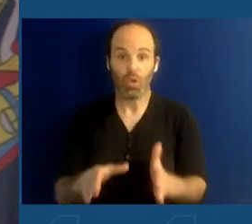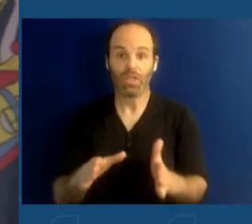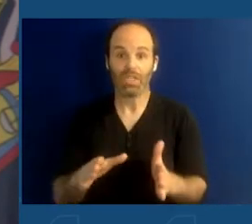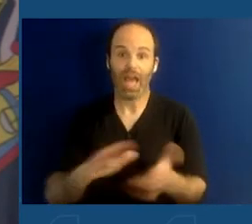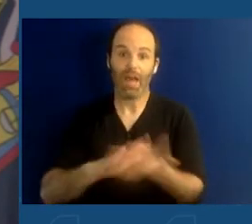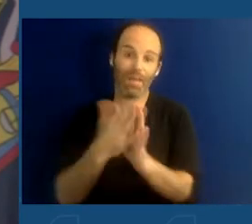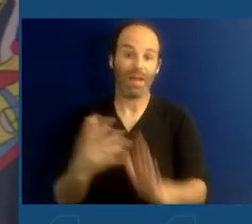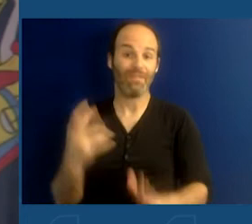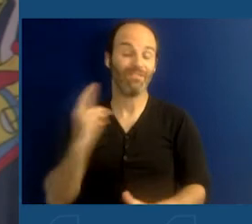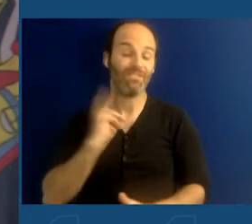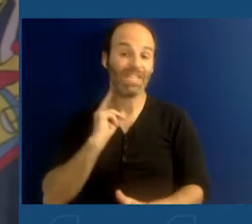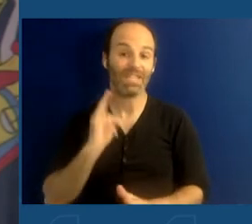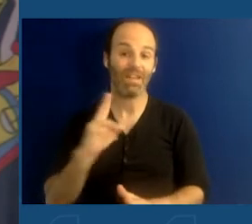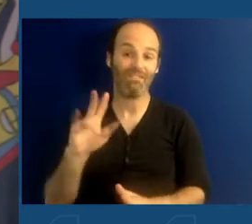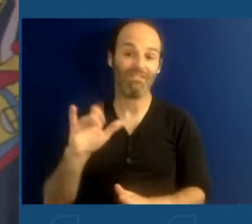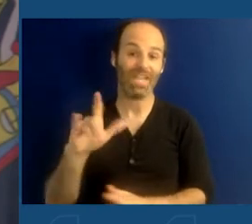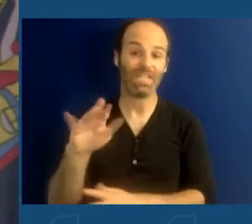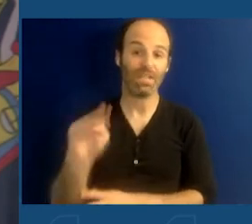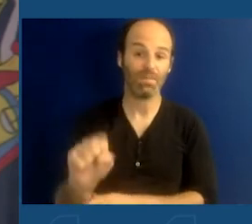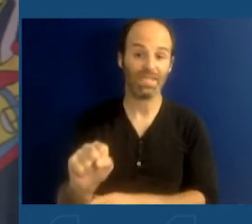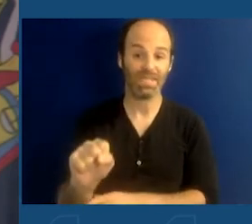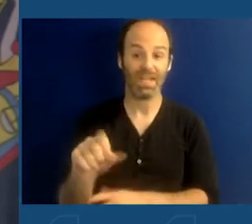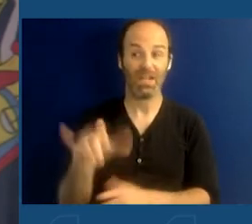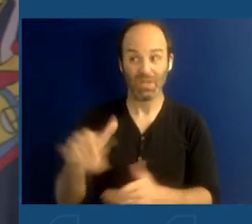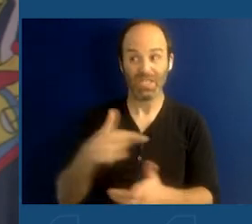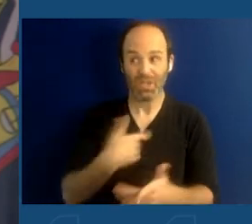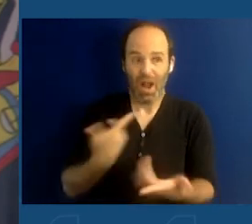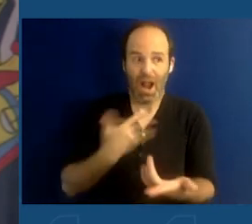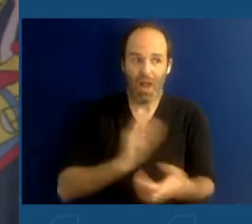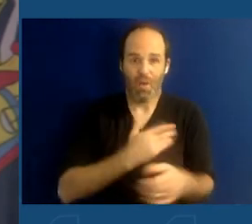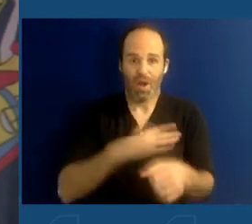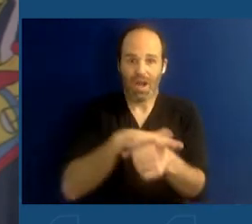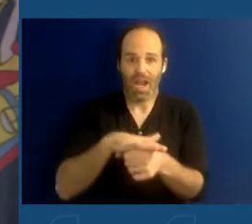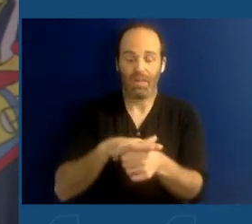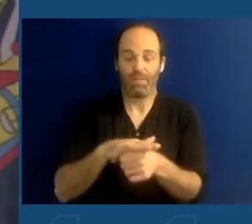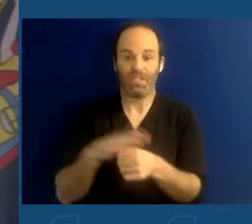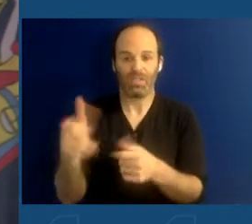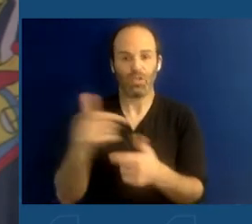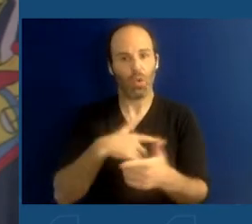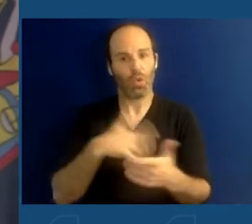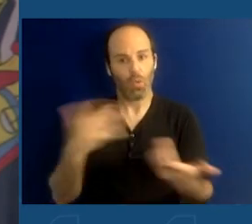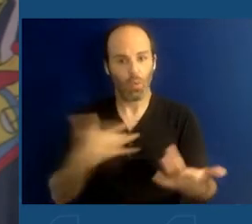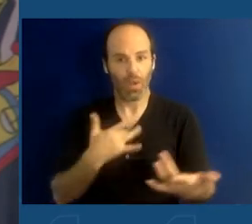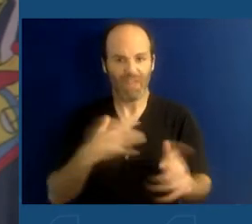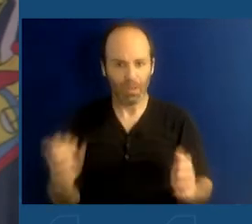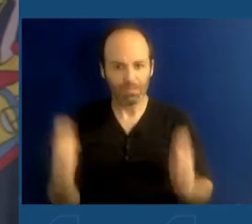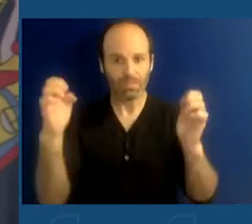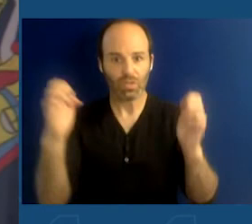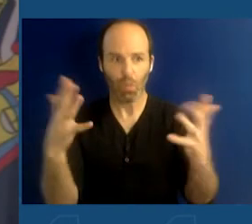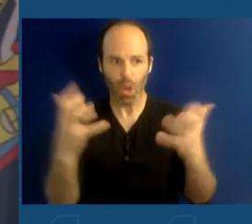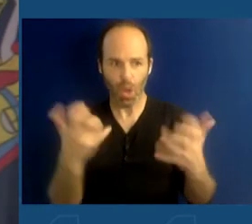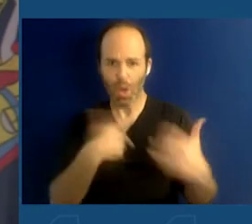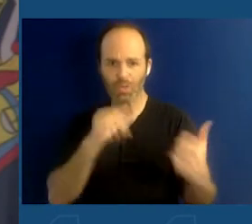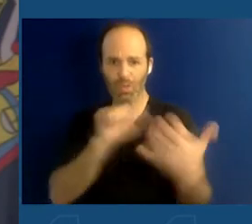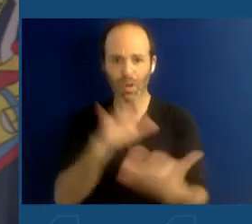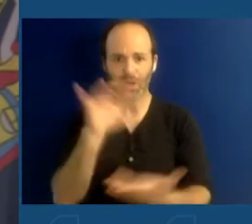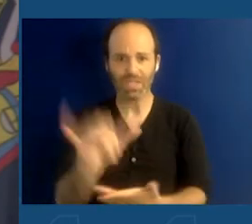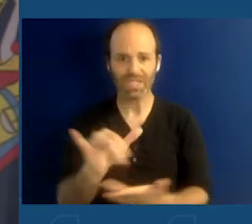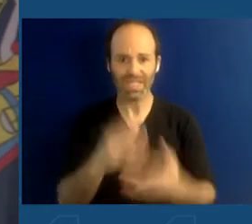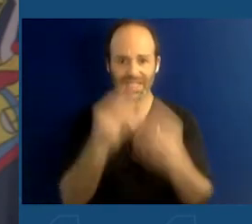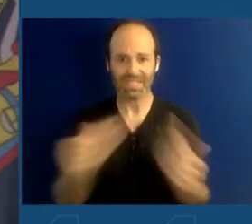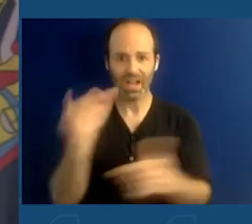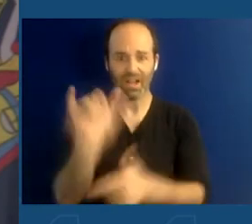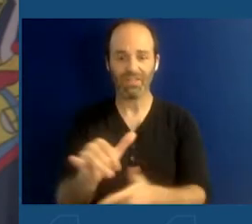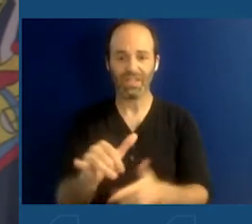And that is why there's a sense of urgency with how we approach this. And, yes, you all know this. I know it very well. I